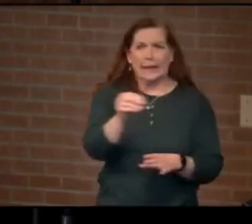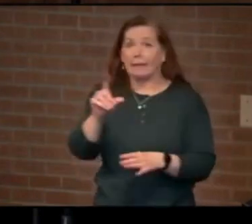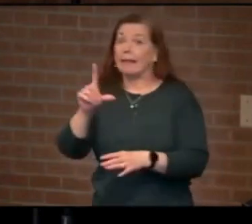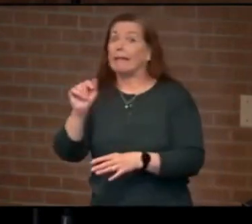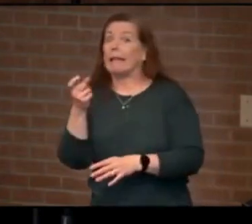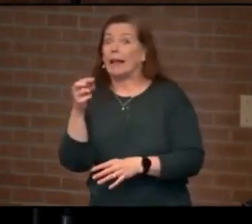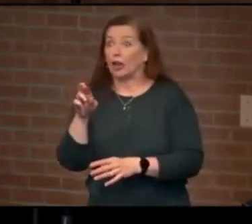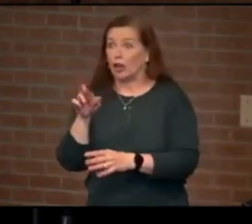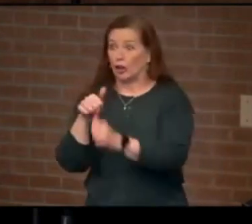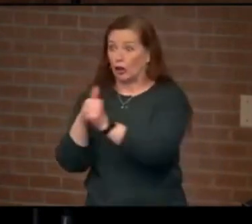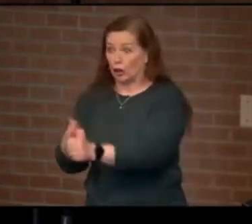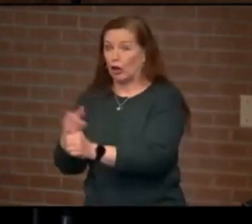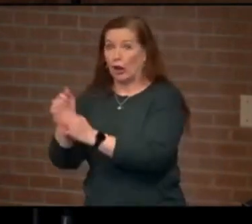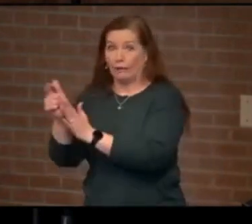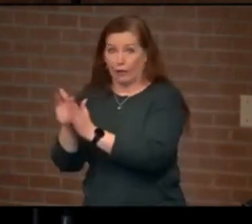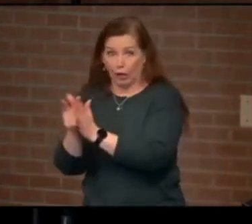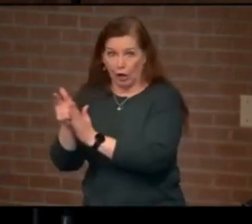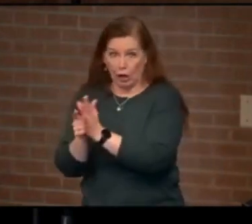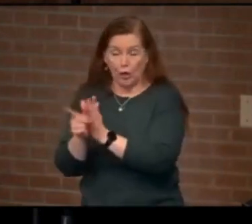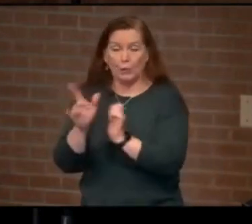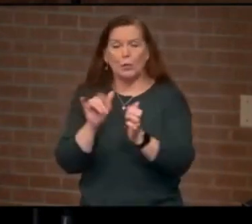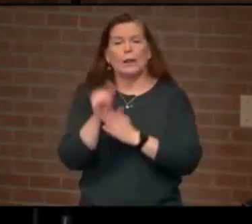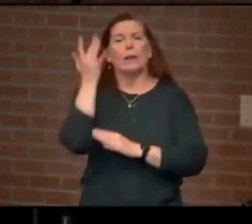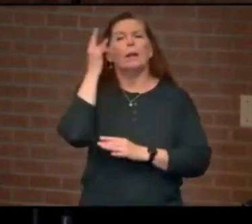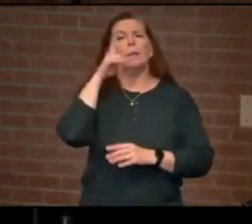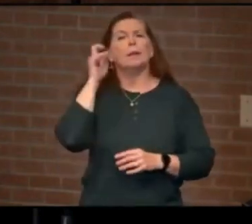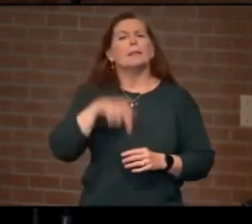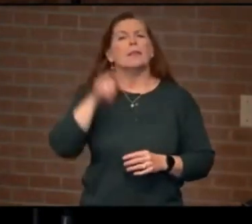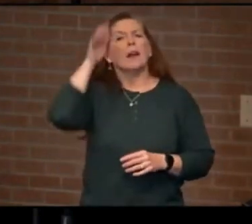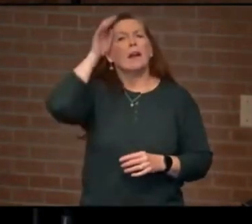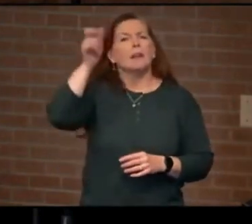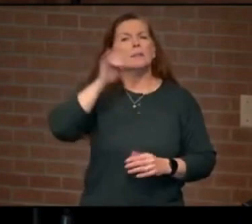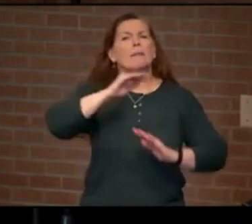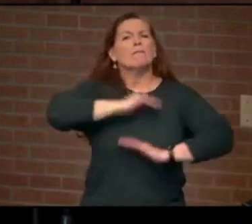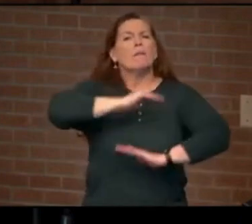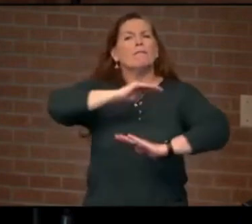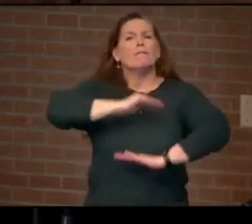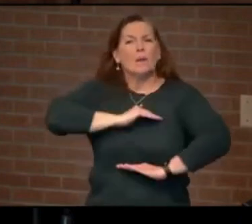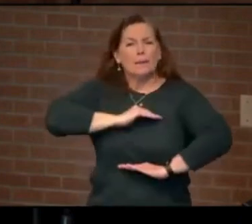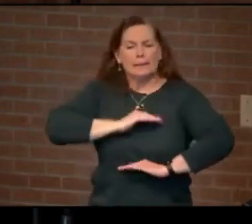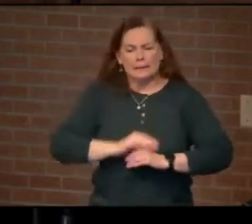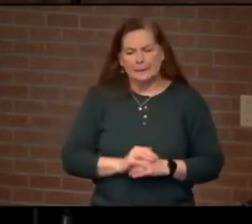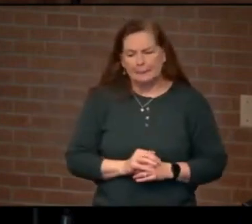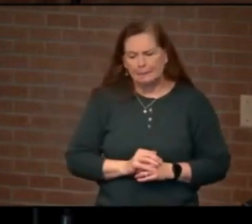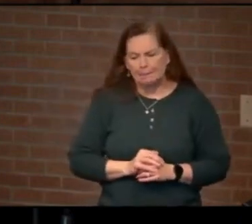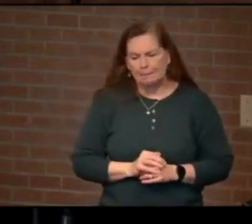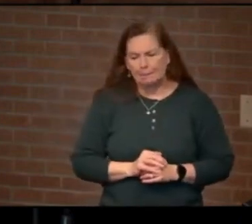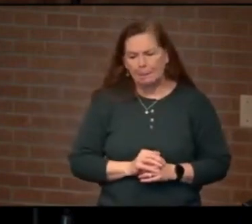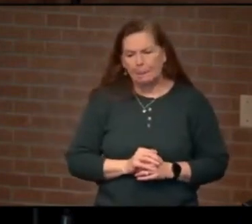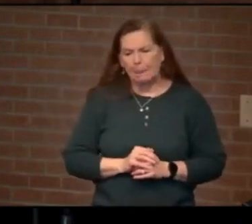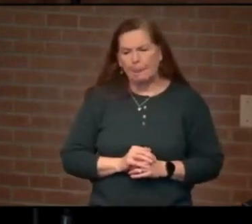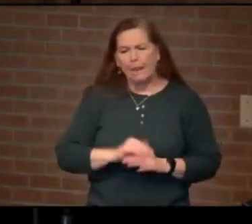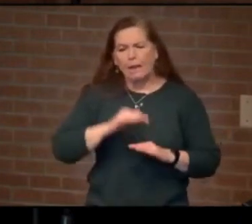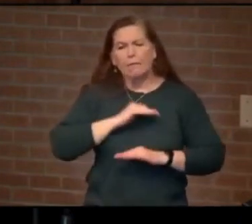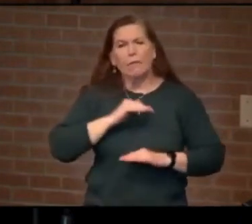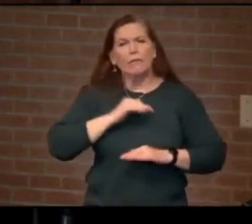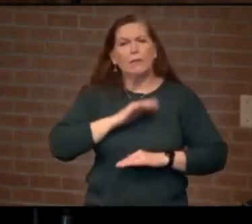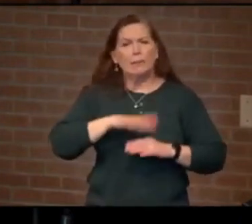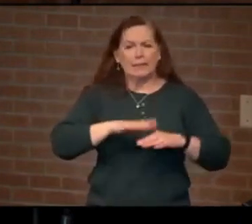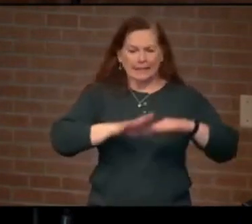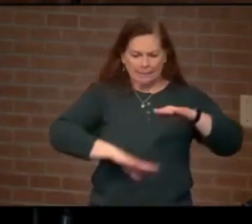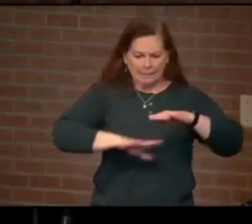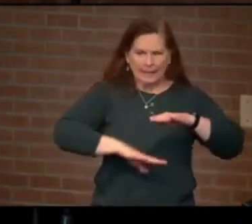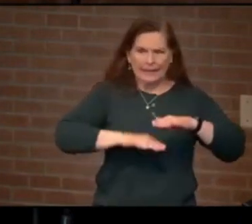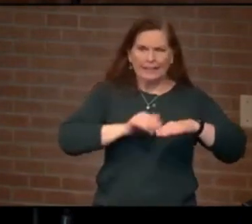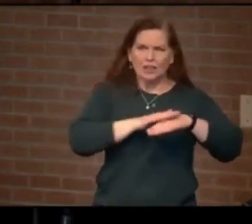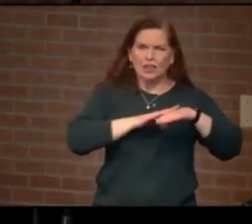the law, and we do so because of this concept of fulfillment. Fulfillment goes beneath the surface of a command